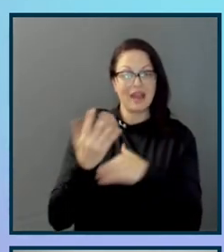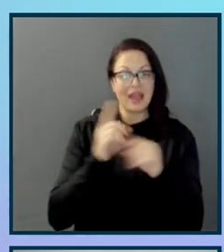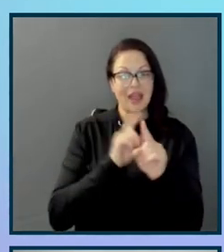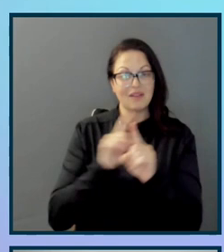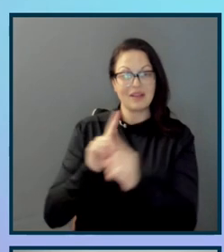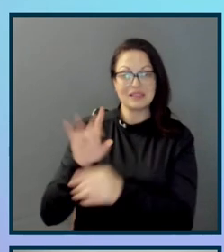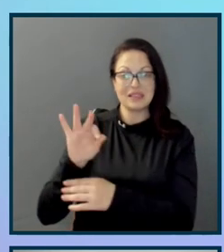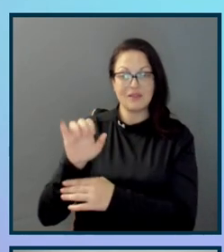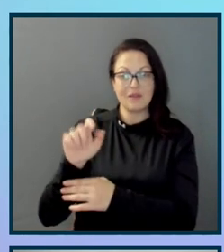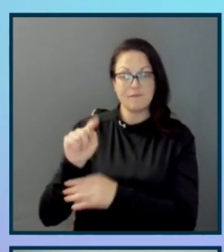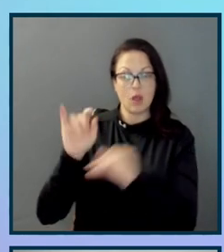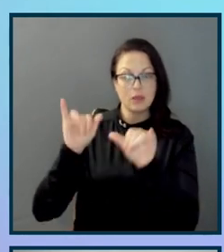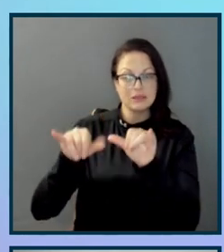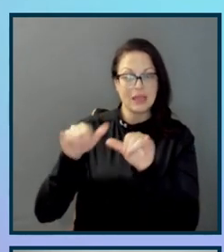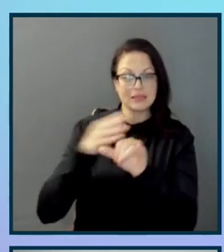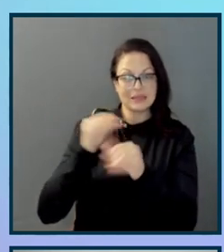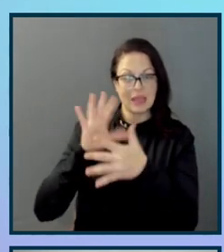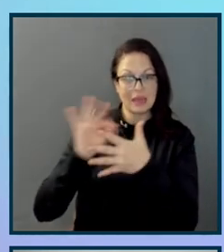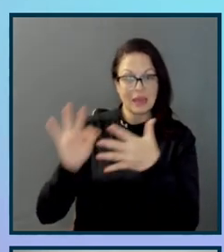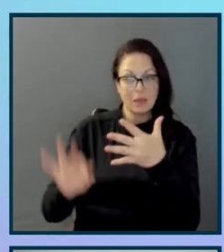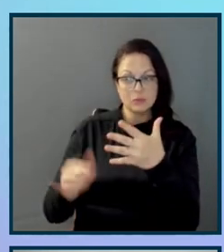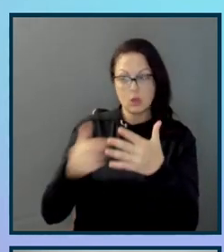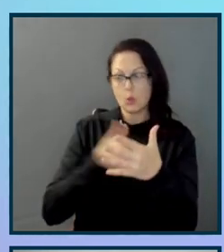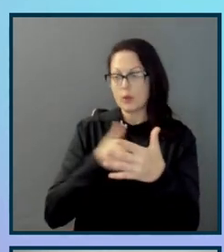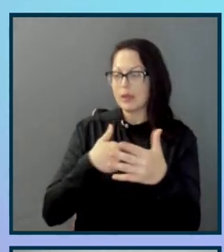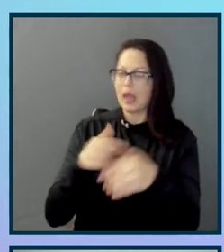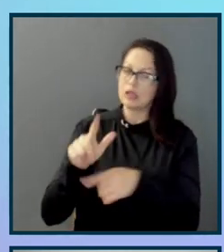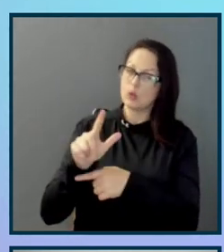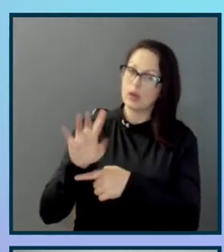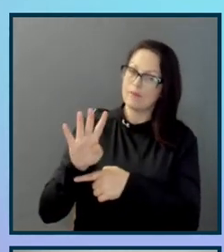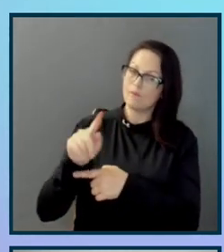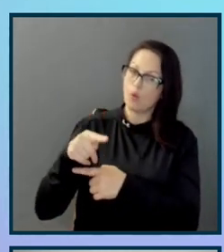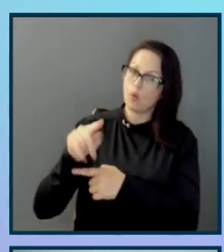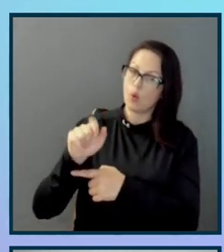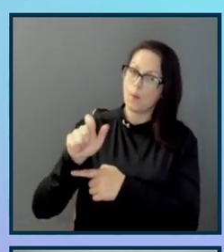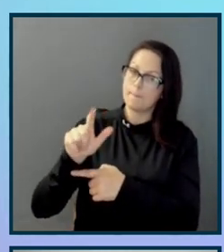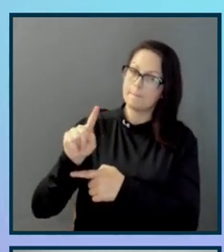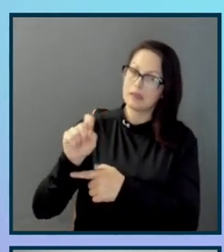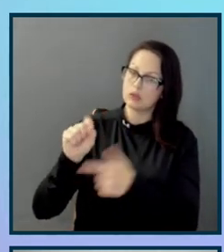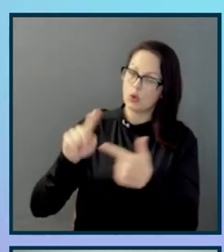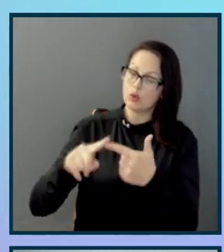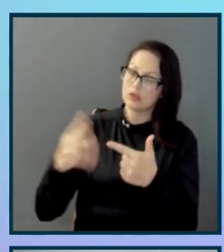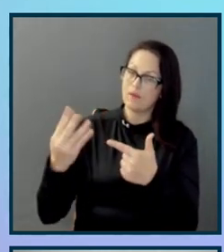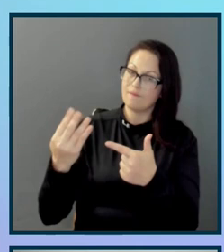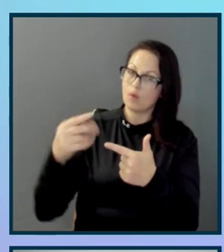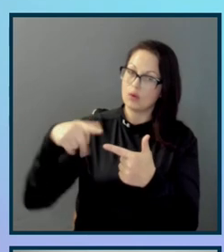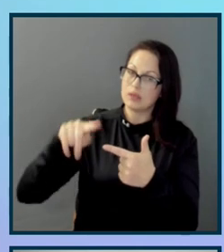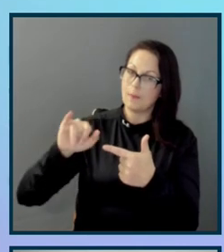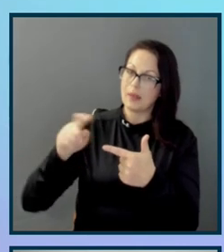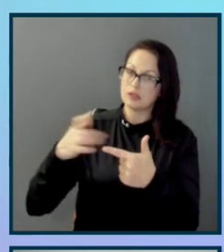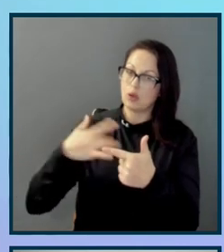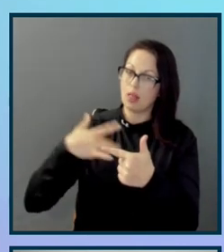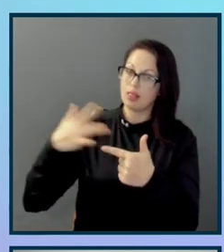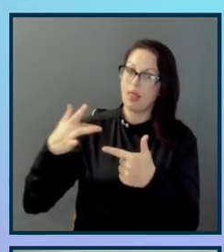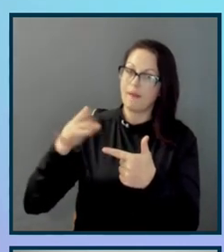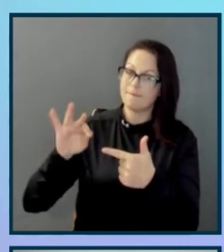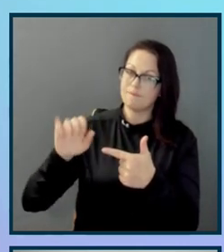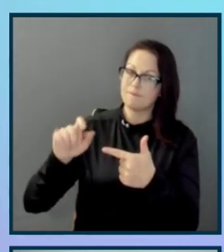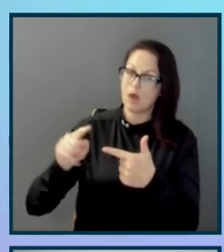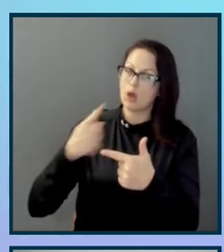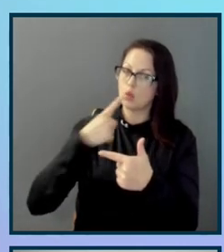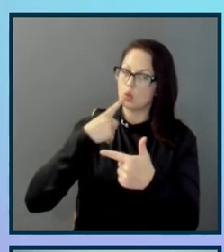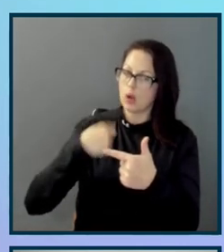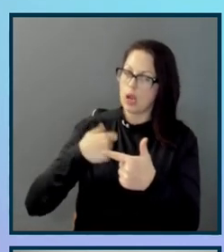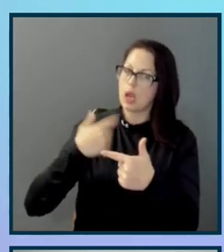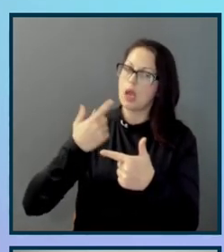sizes and options. we had 24 pixel regular fonts, 14 pixel light font, you can see is outlined in red as